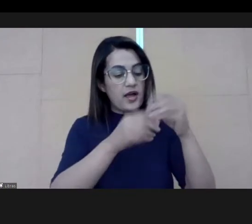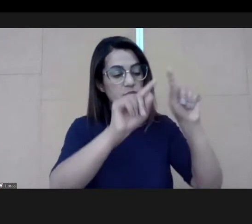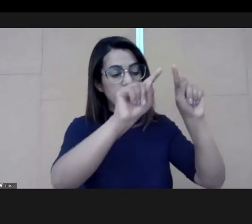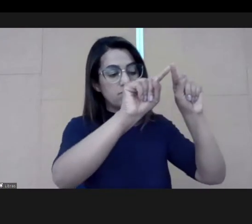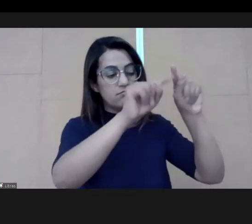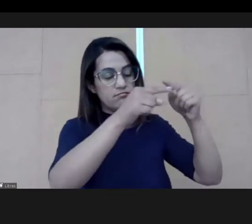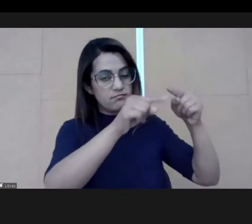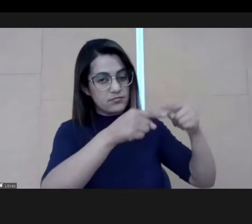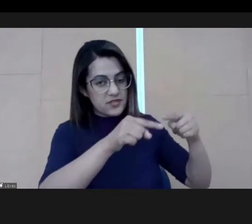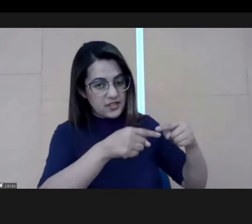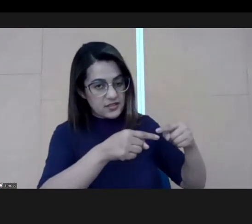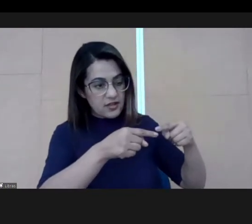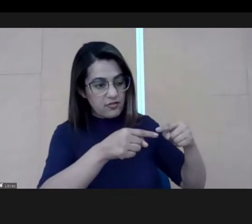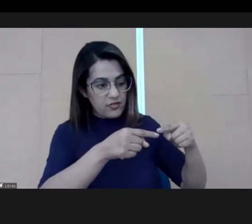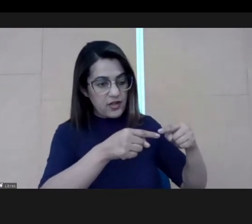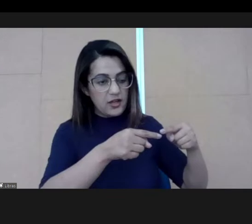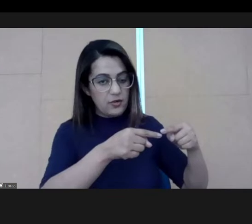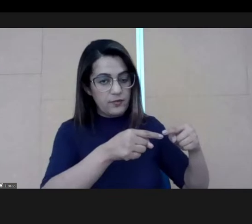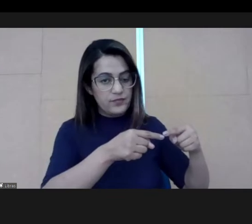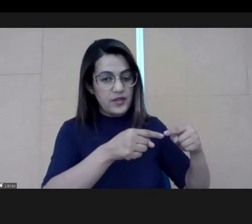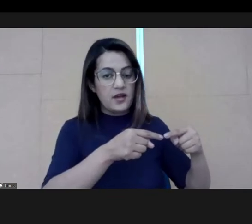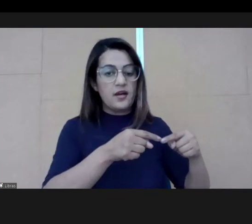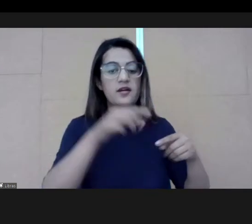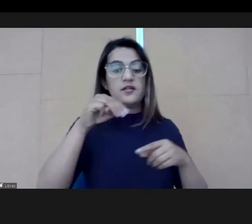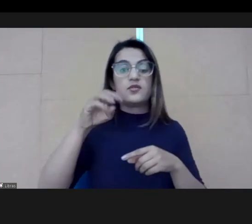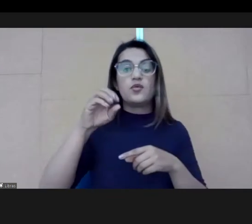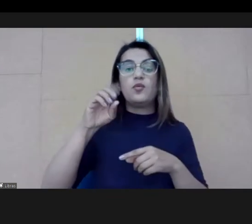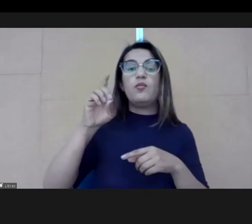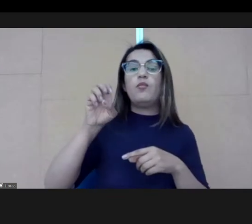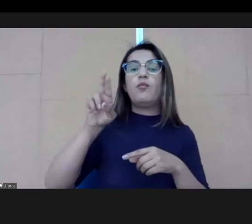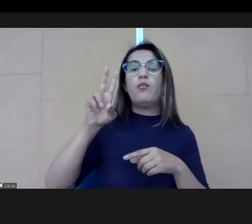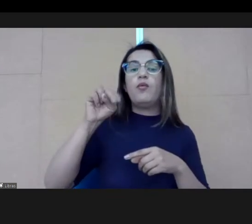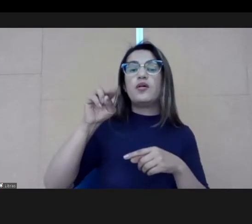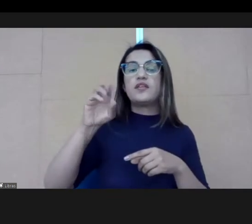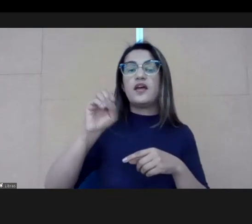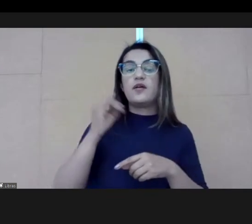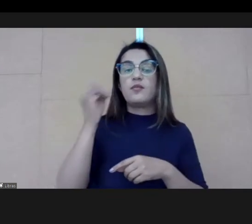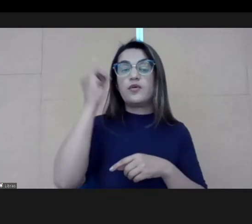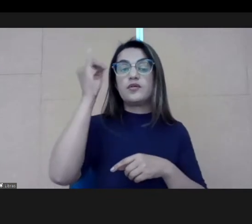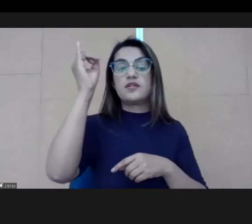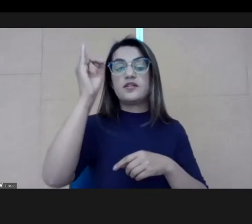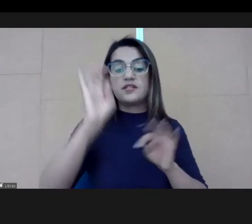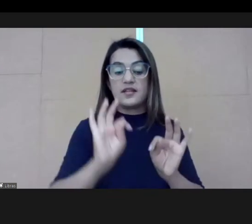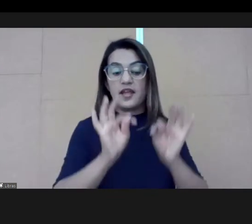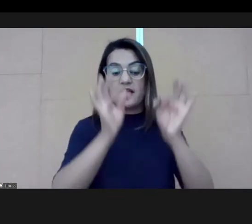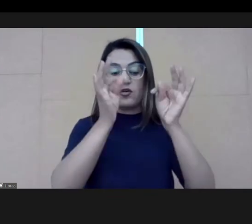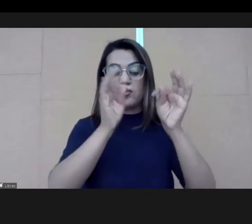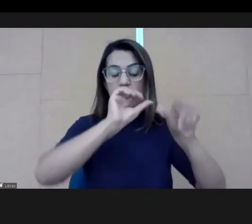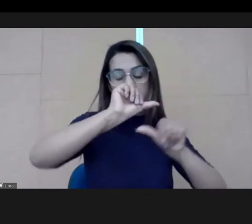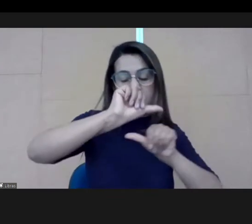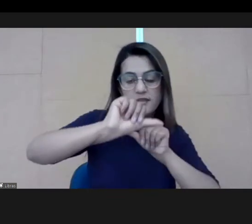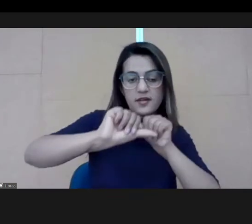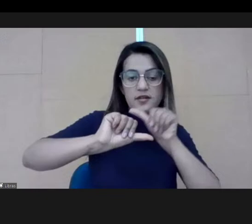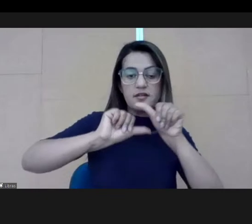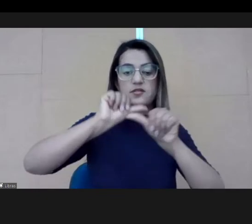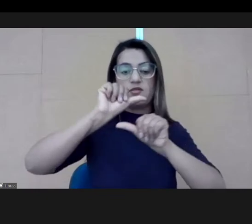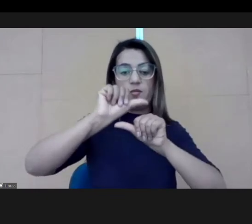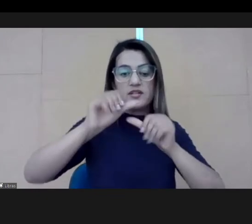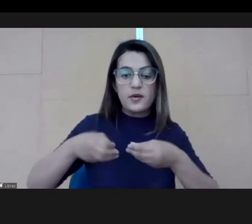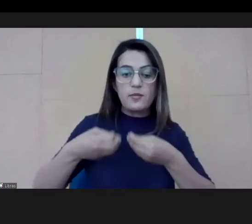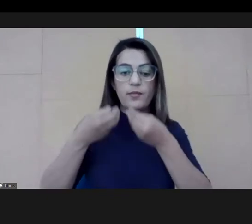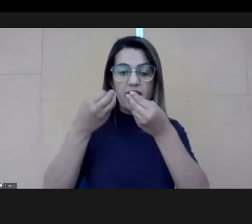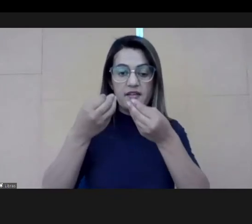So, this challenge is set, the importance of technology, of